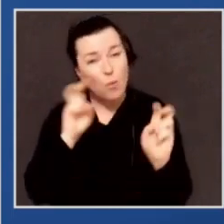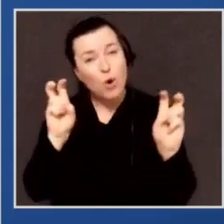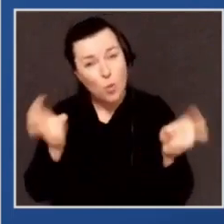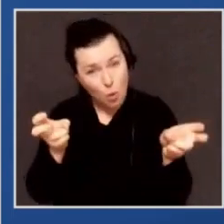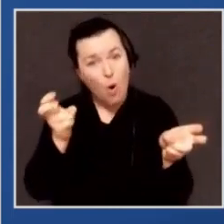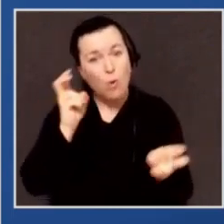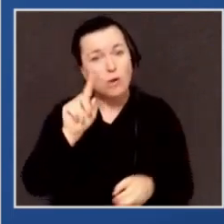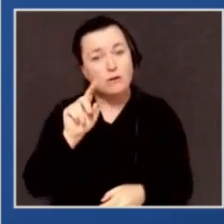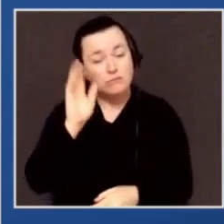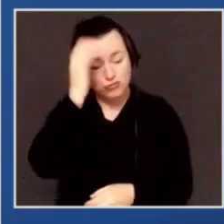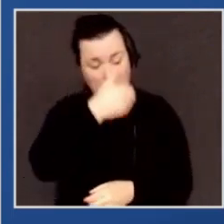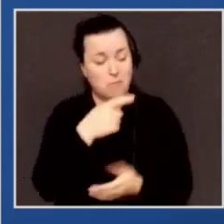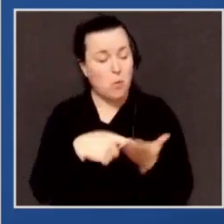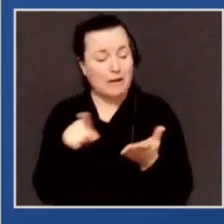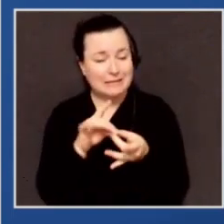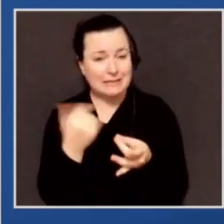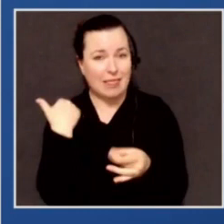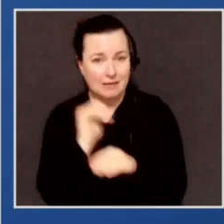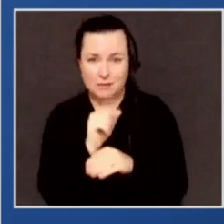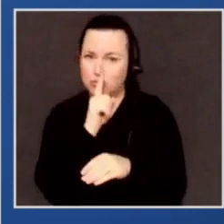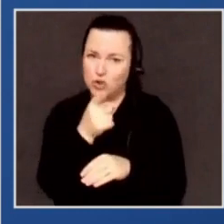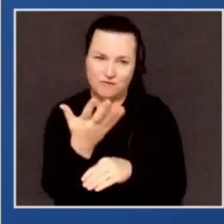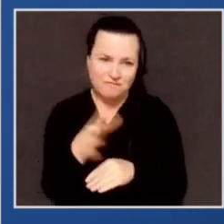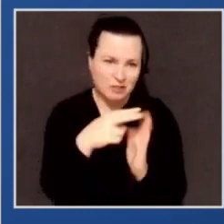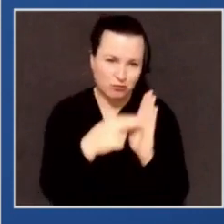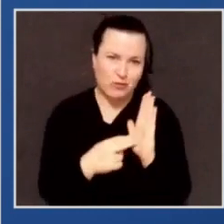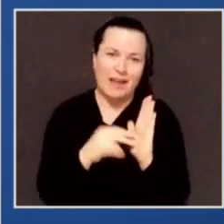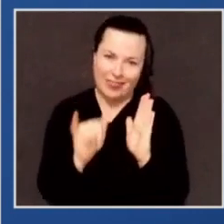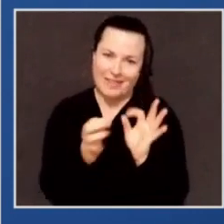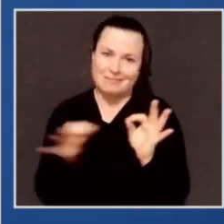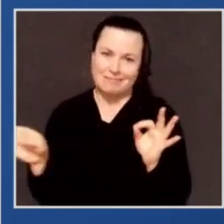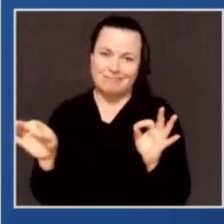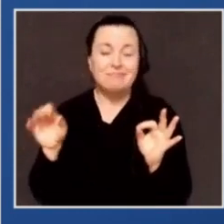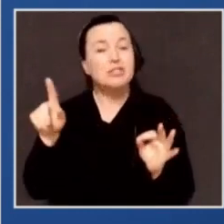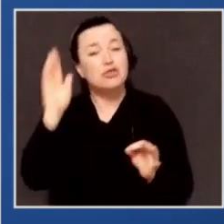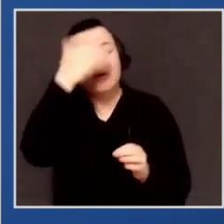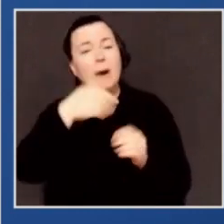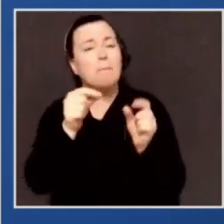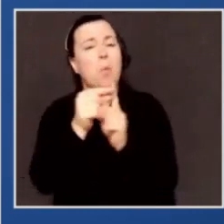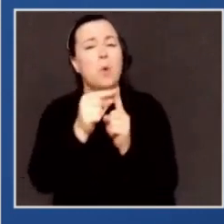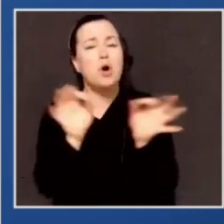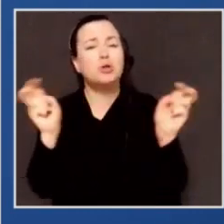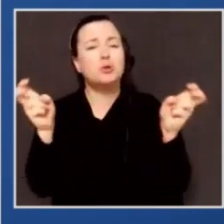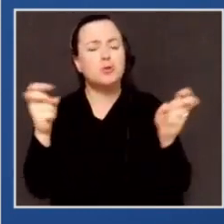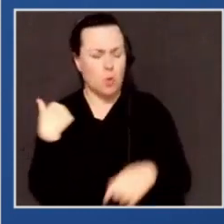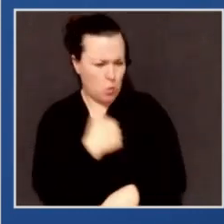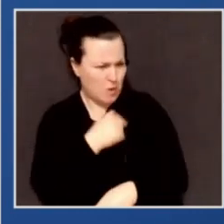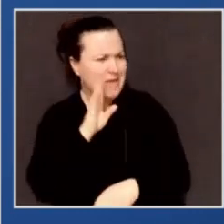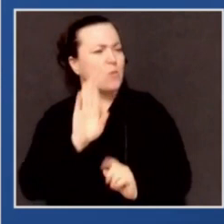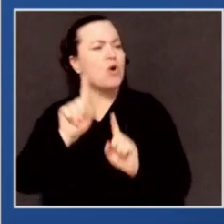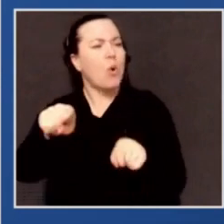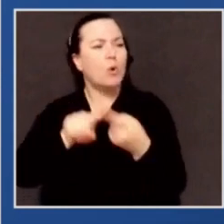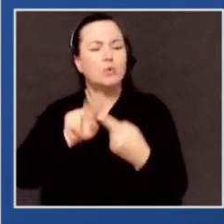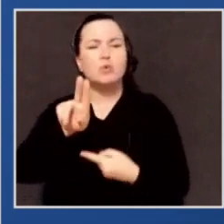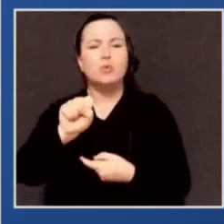He said, as I'm sure many of you remember or read about this morning, quote, so we'll be going to the U.S. Supreme Court. We want all